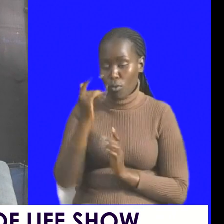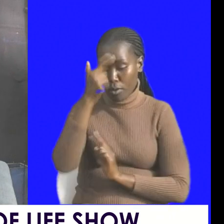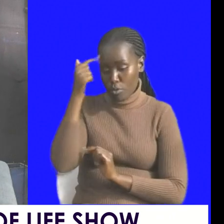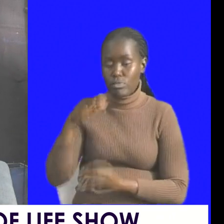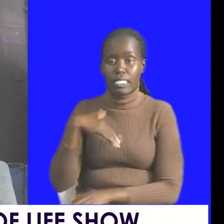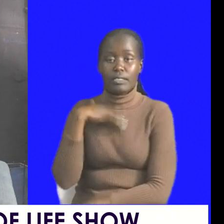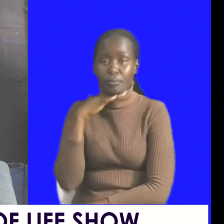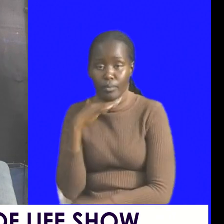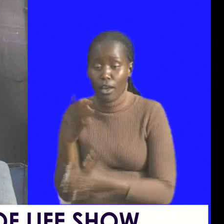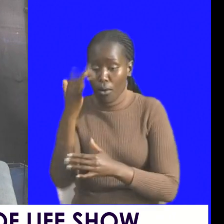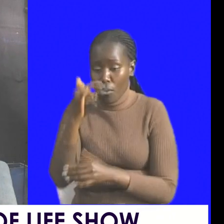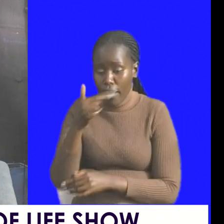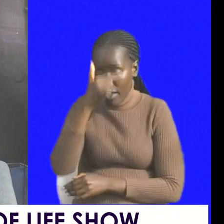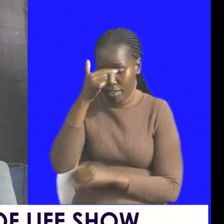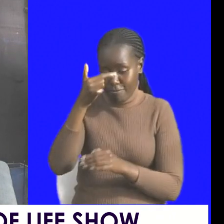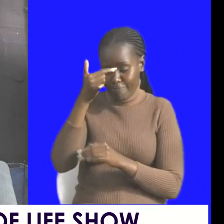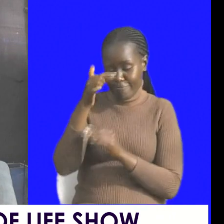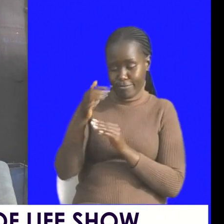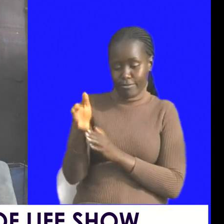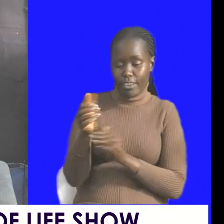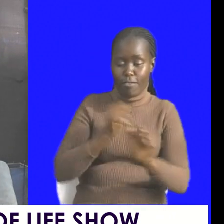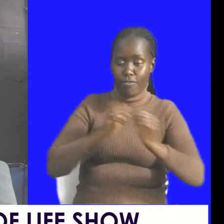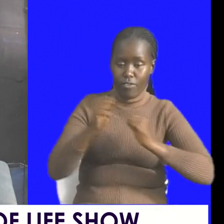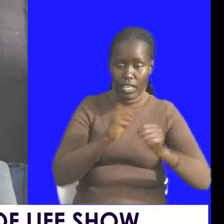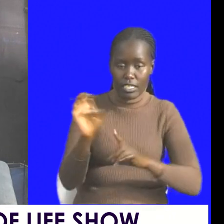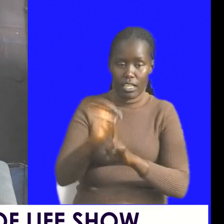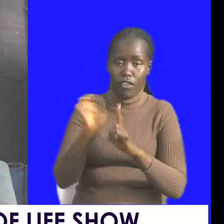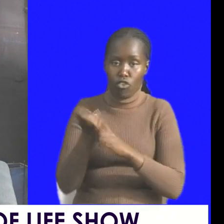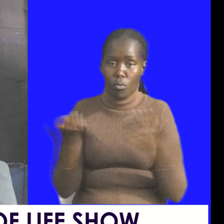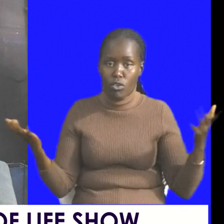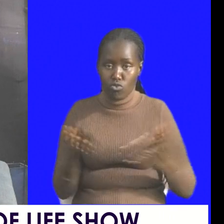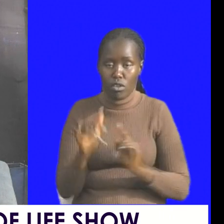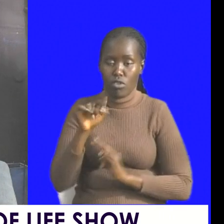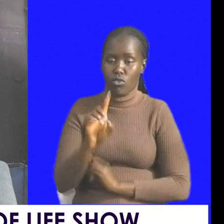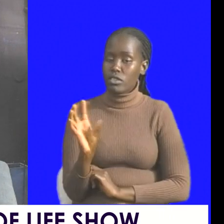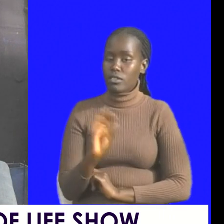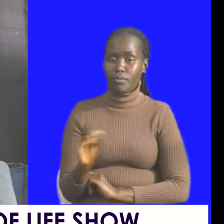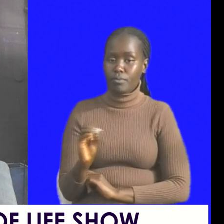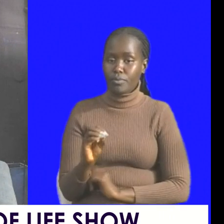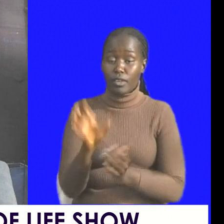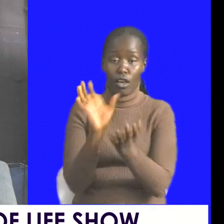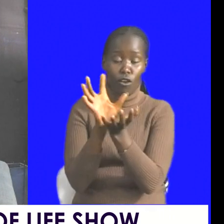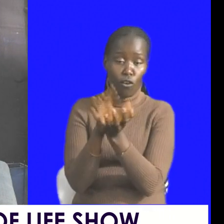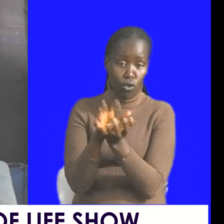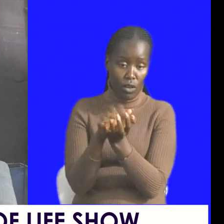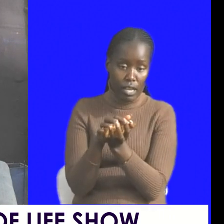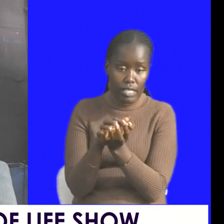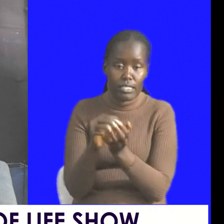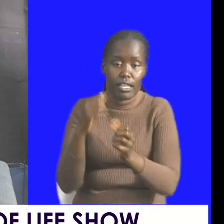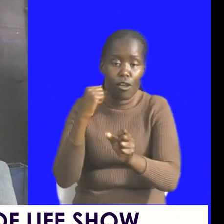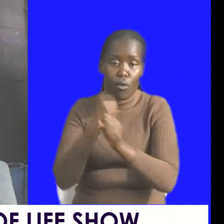fight in an environment that is not yours you know crocodiles crocodiles can operate in both environments